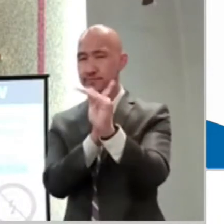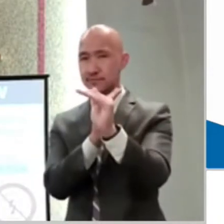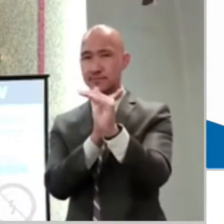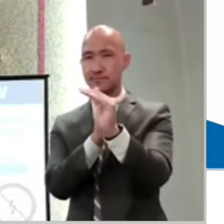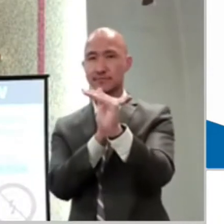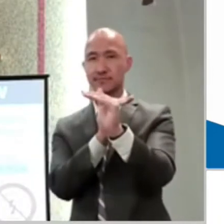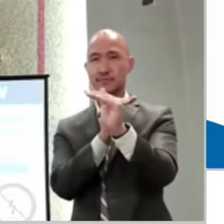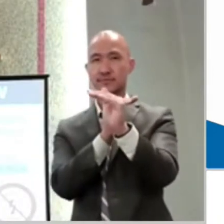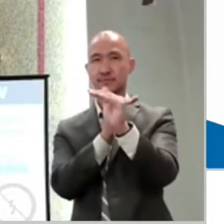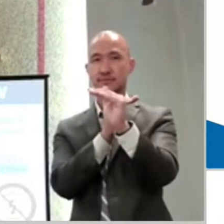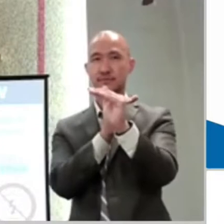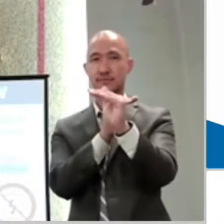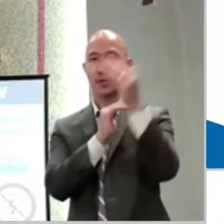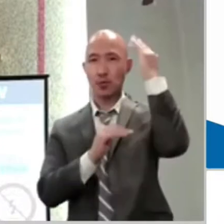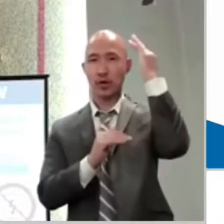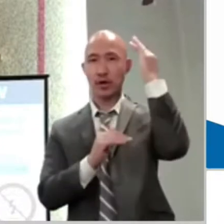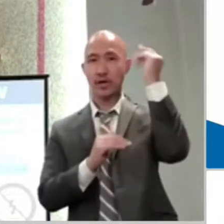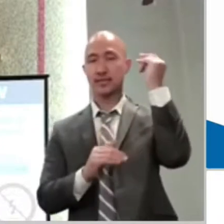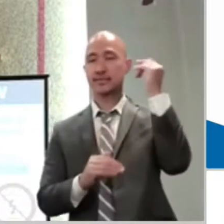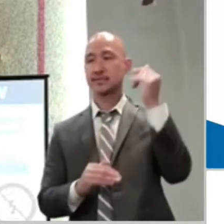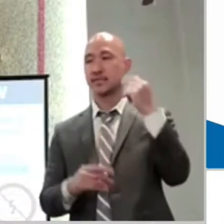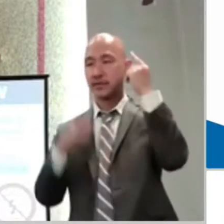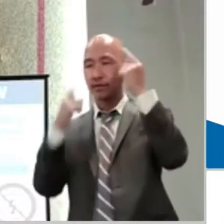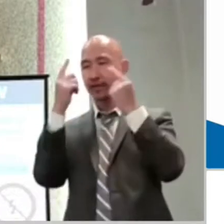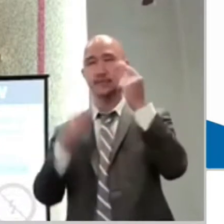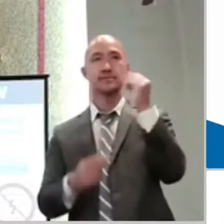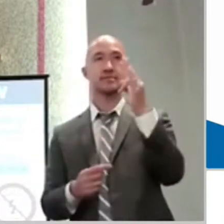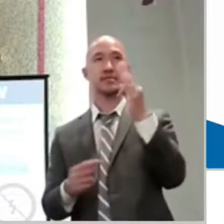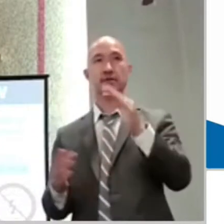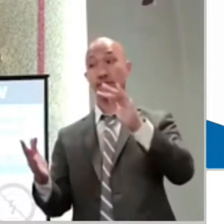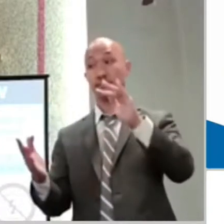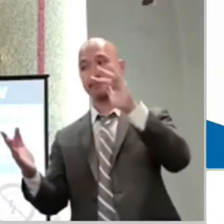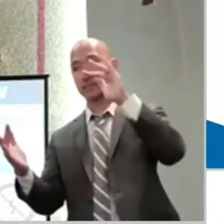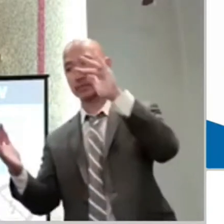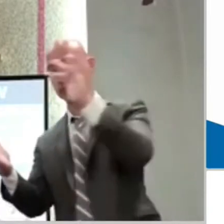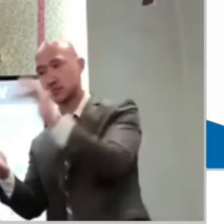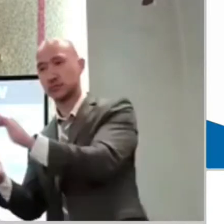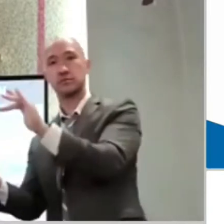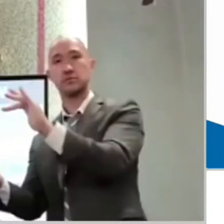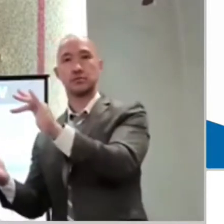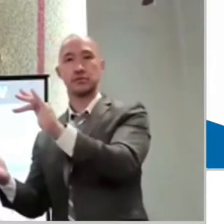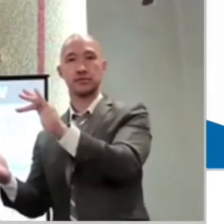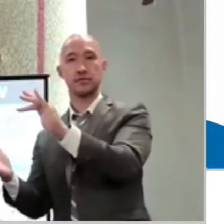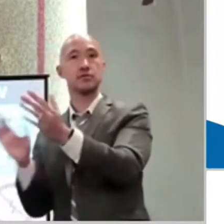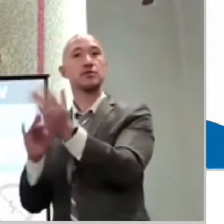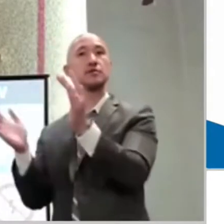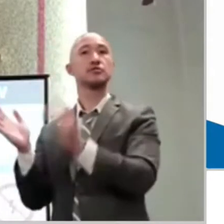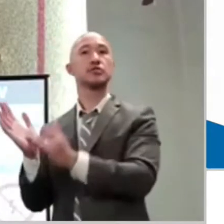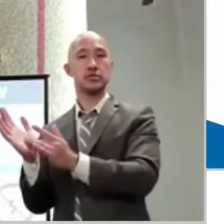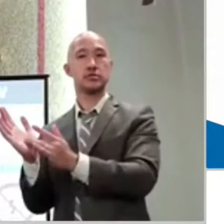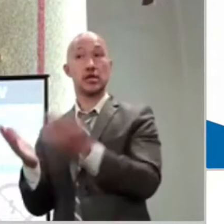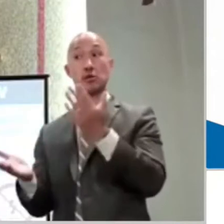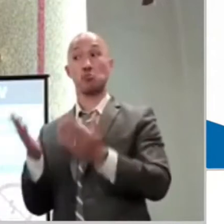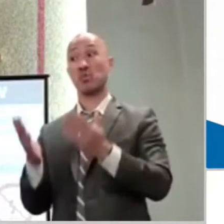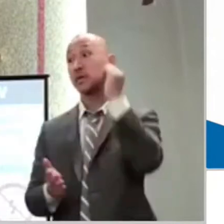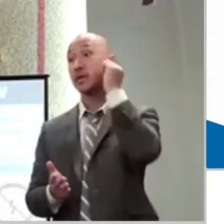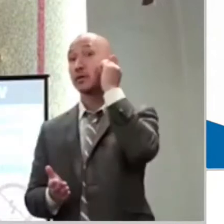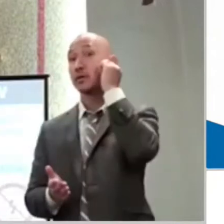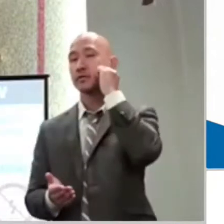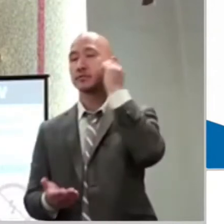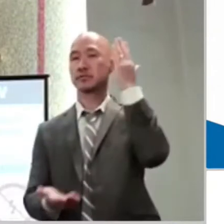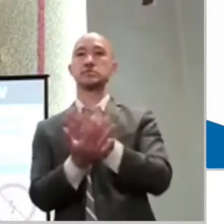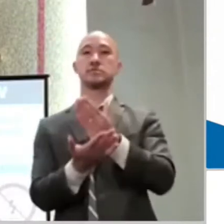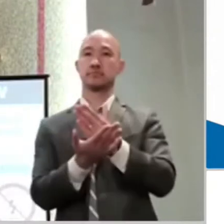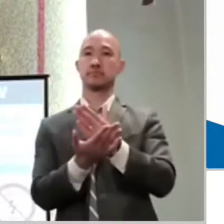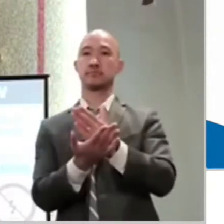inching. If I could just get there. So I could imagine the father as well here had been disappointed over and over again, know,